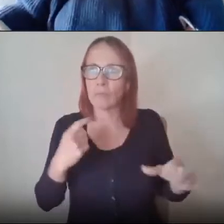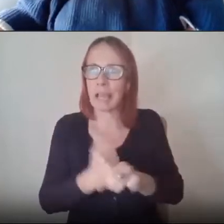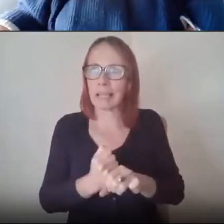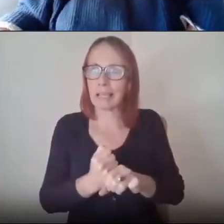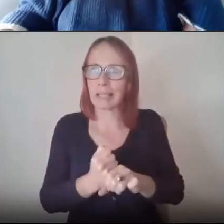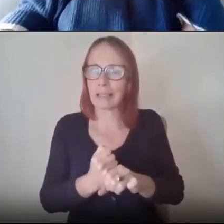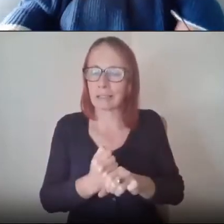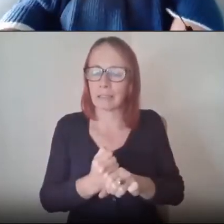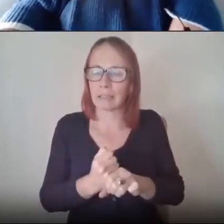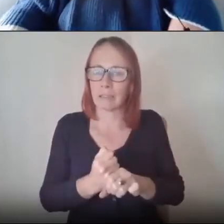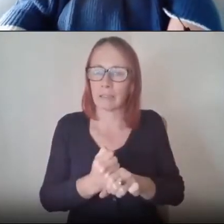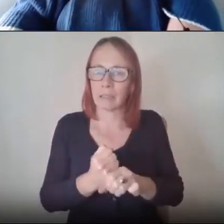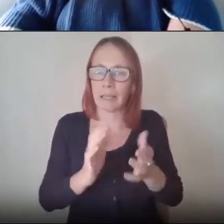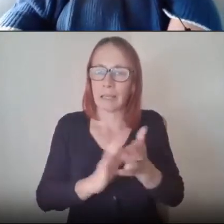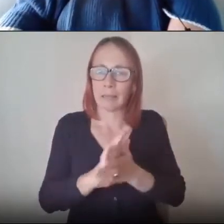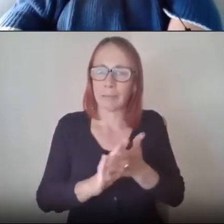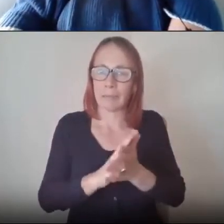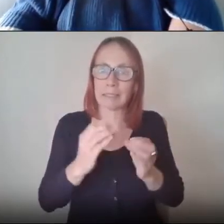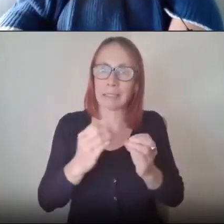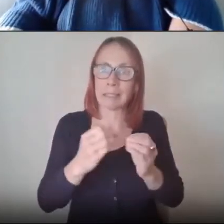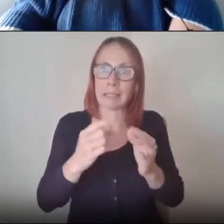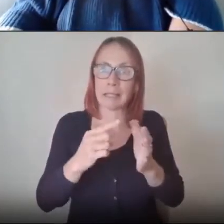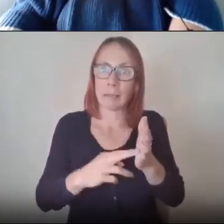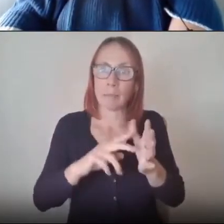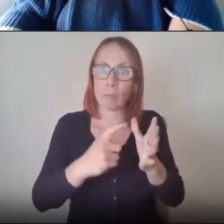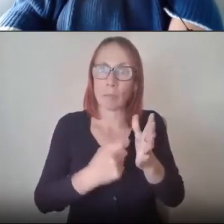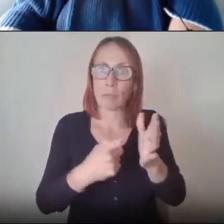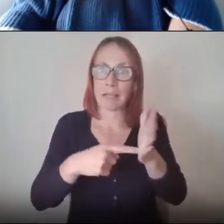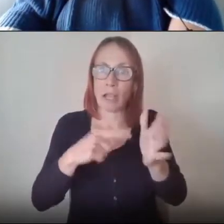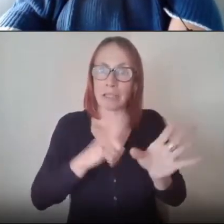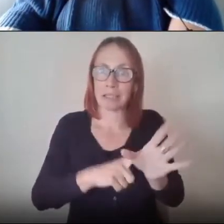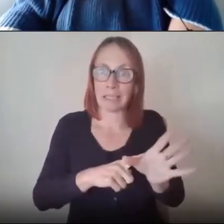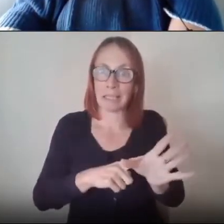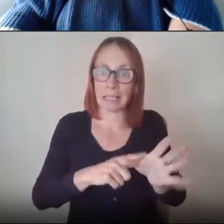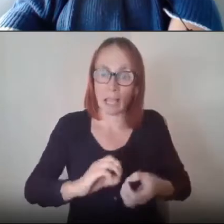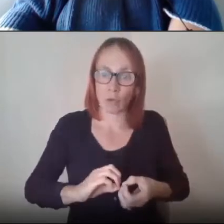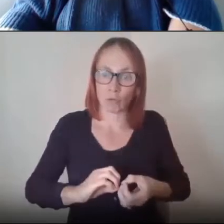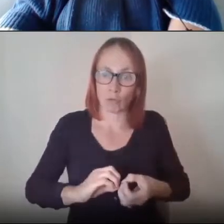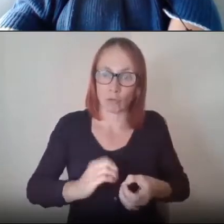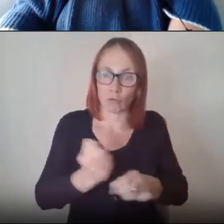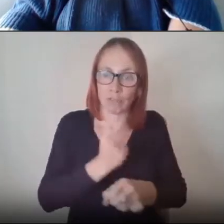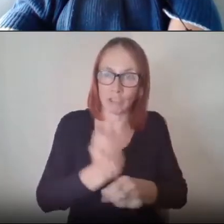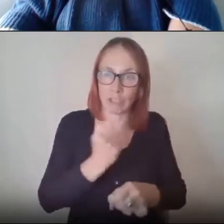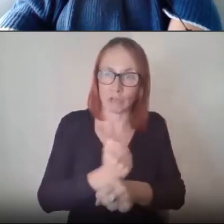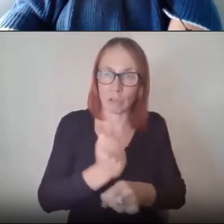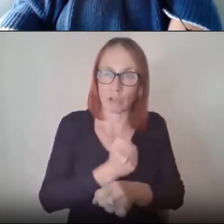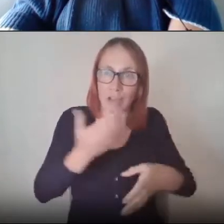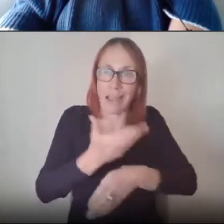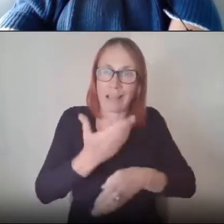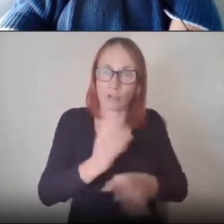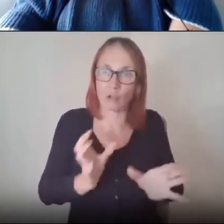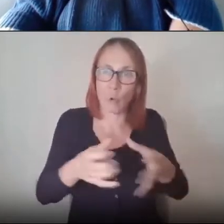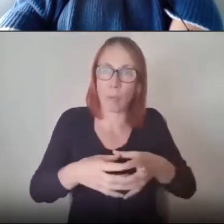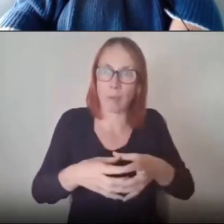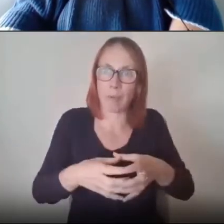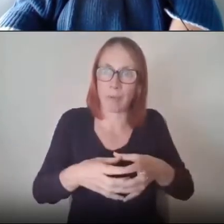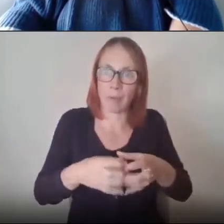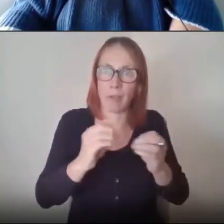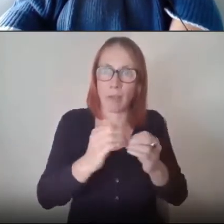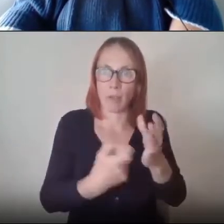actually stands for bernardy regeneration action group and was of the first